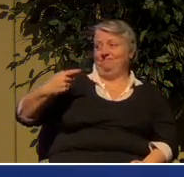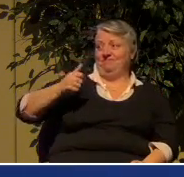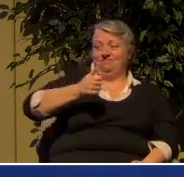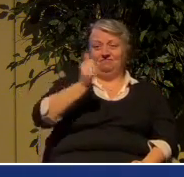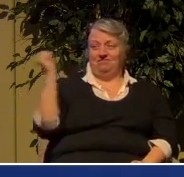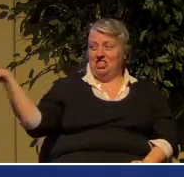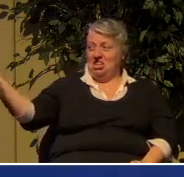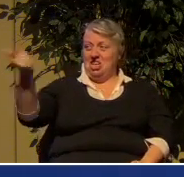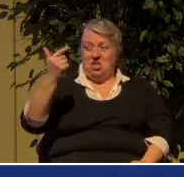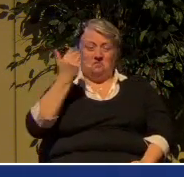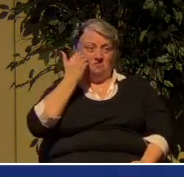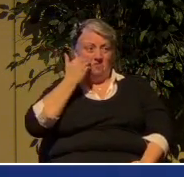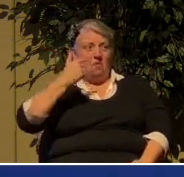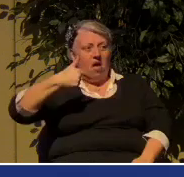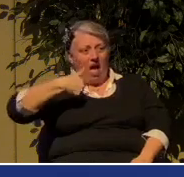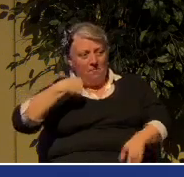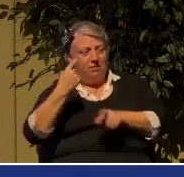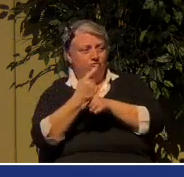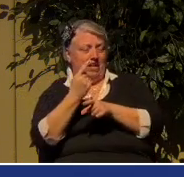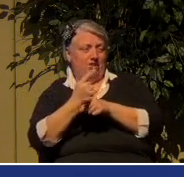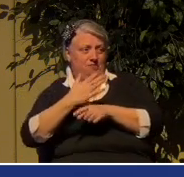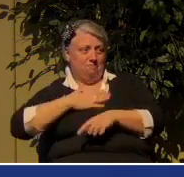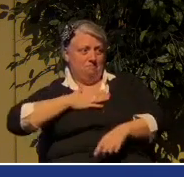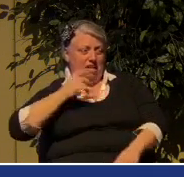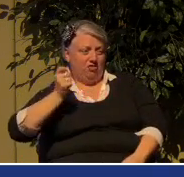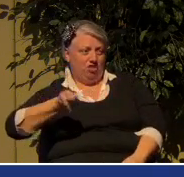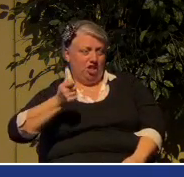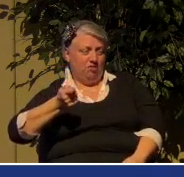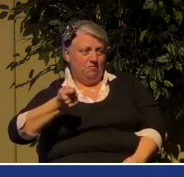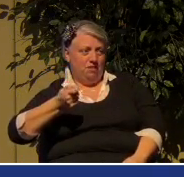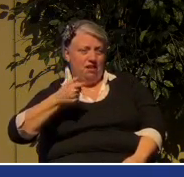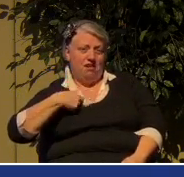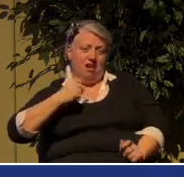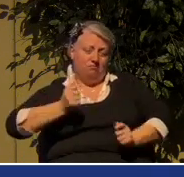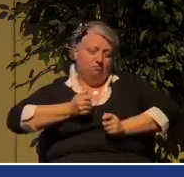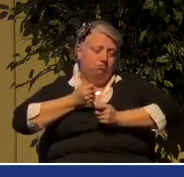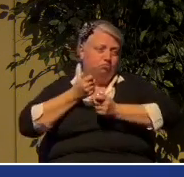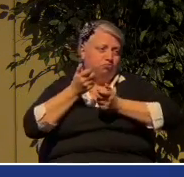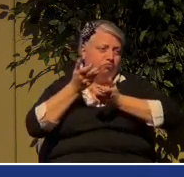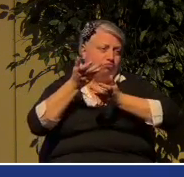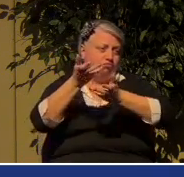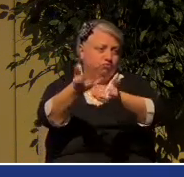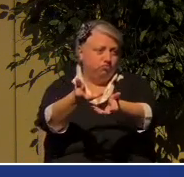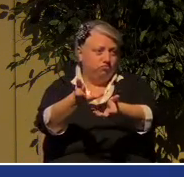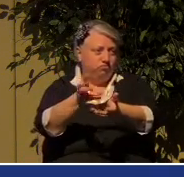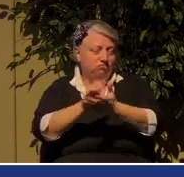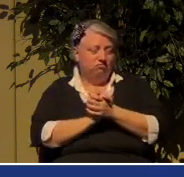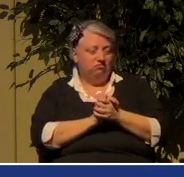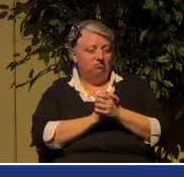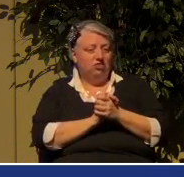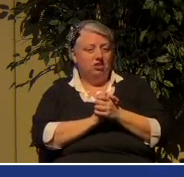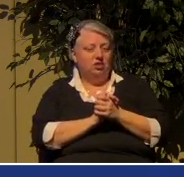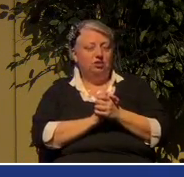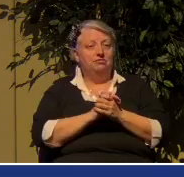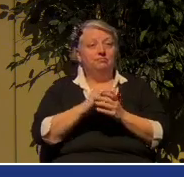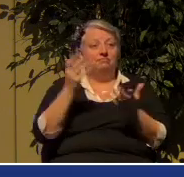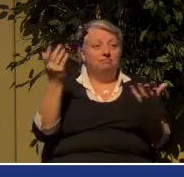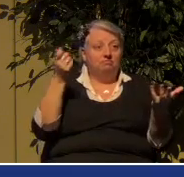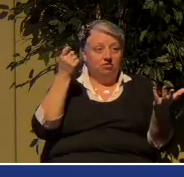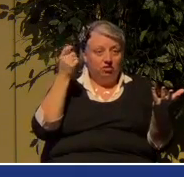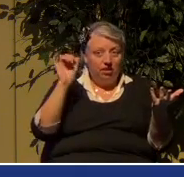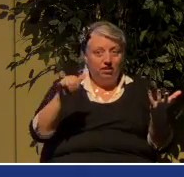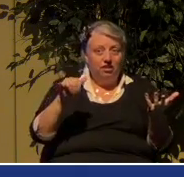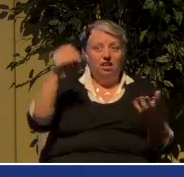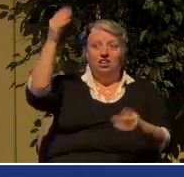in the judgment that I have poured out over here. Understand that. God gives you